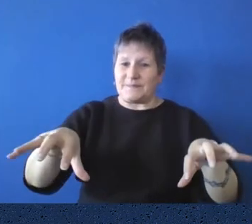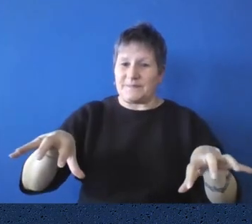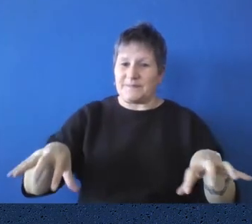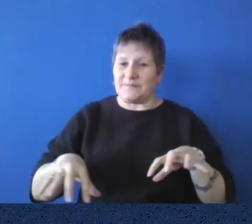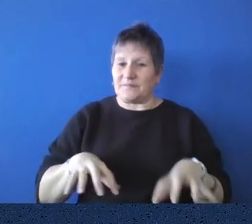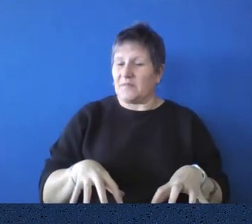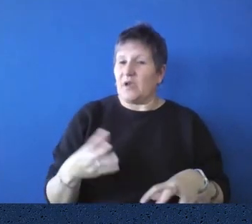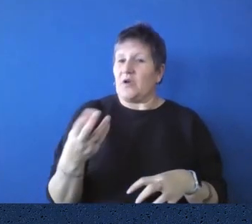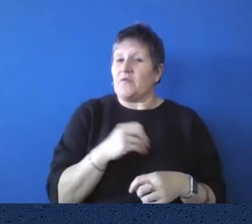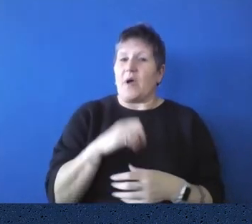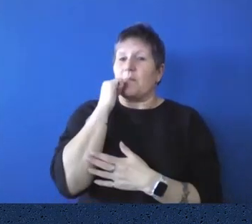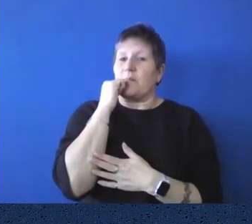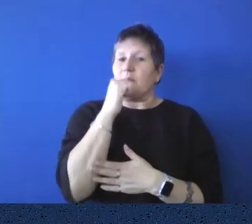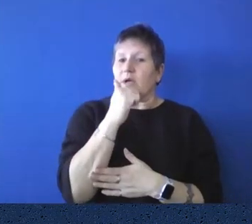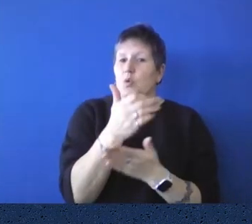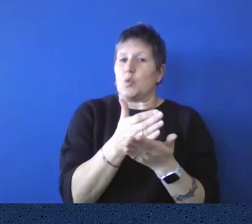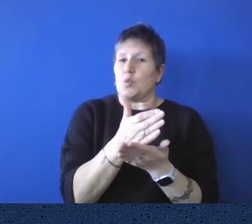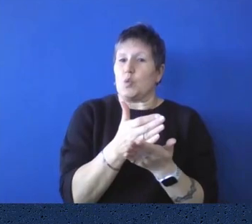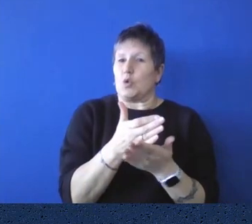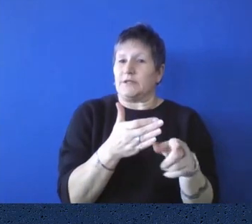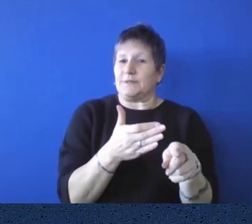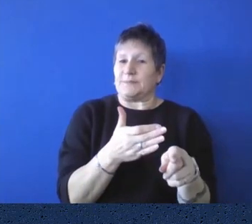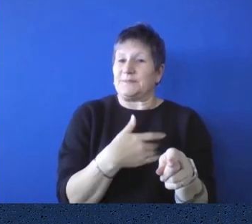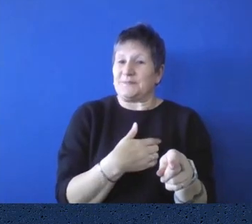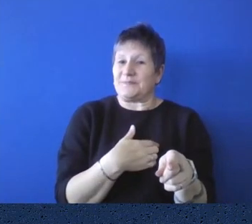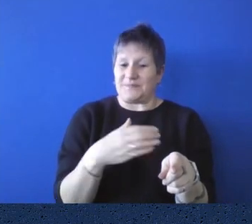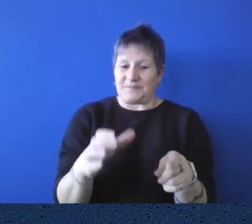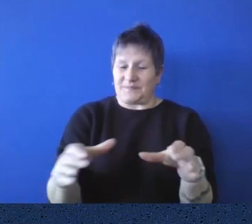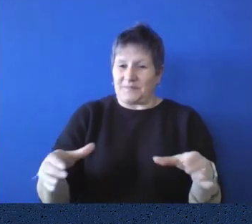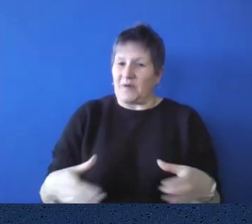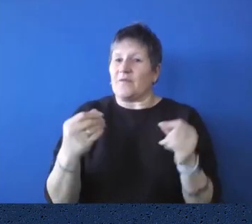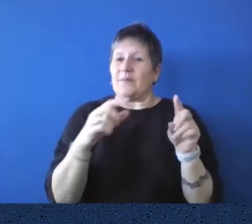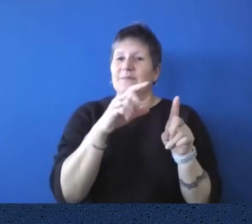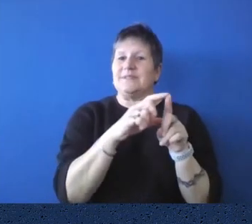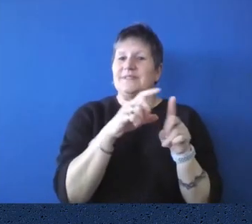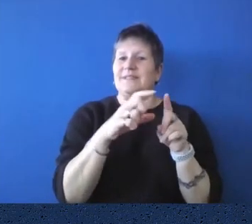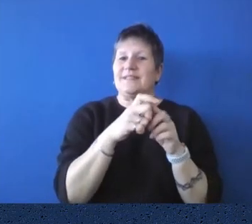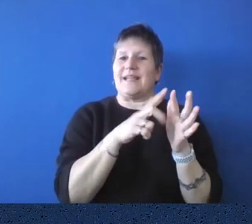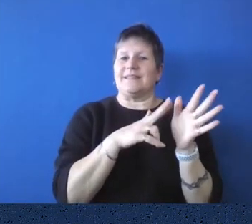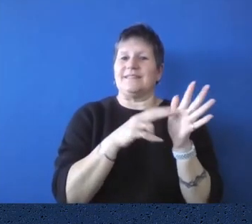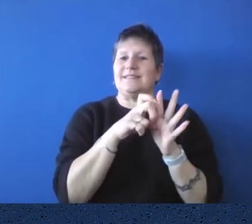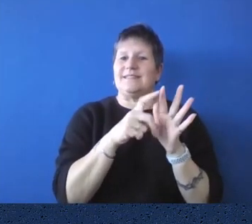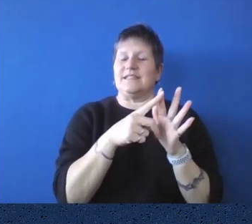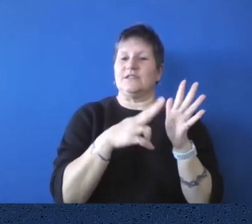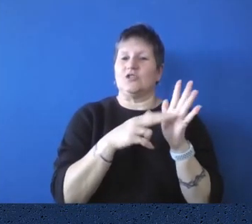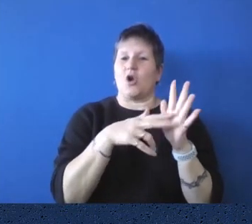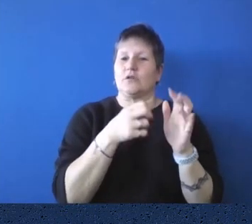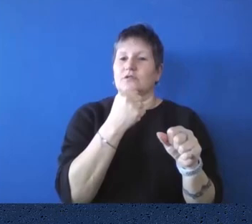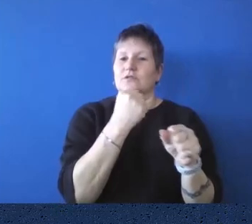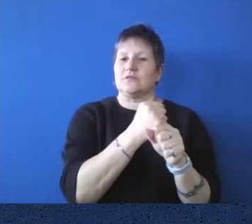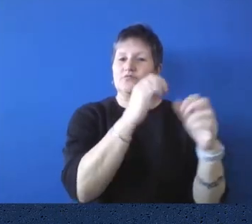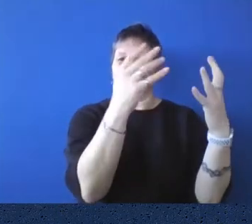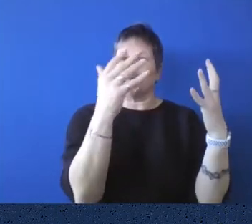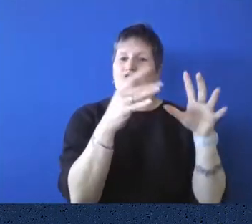black wood from the, source from the Dandenong ranges. So where possible, Peter Kerr wanted to bring in the natural resources from Victoria. So it essentially